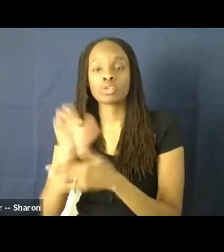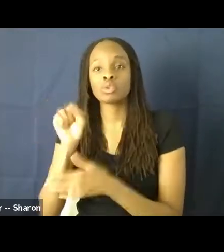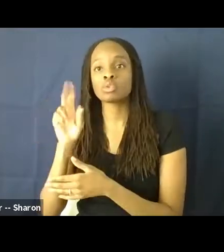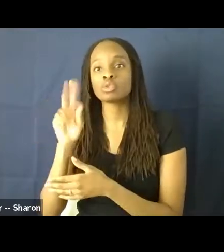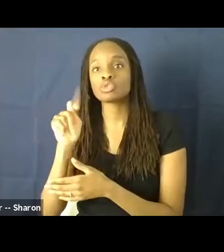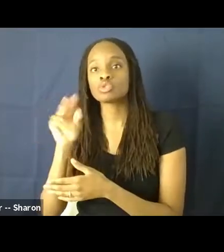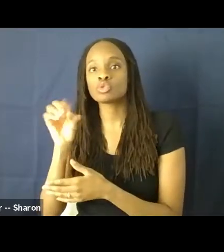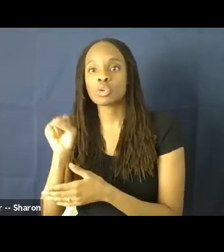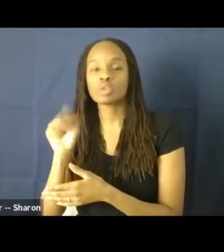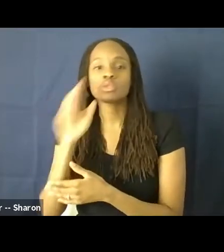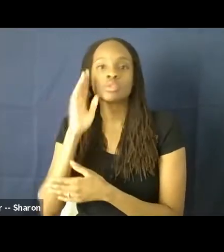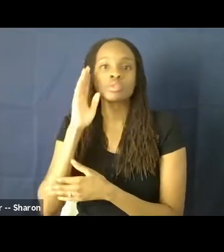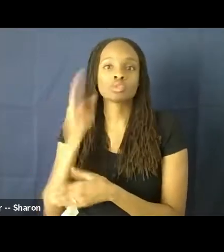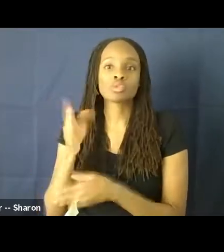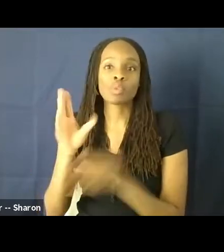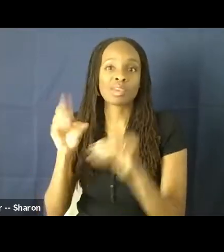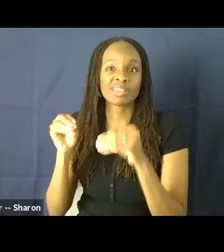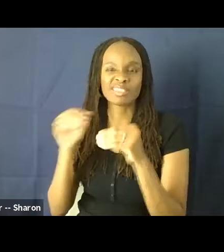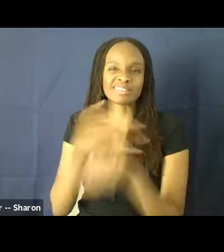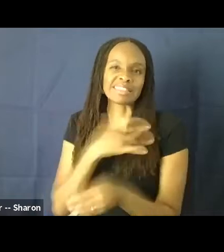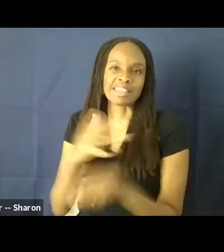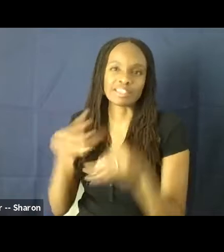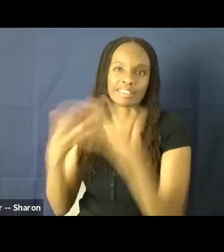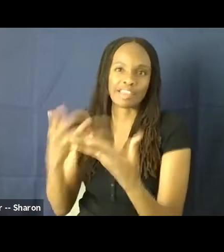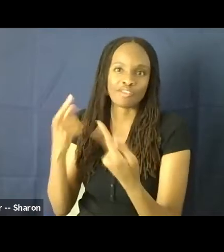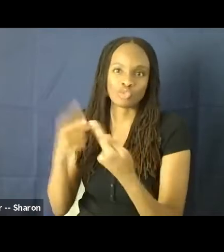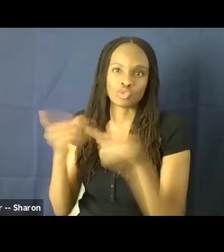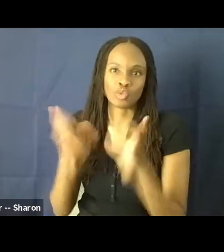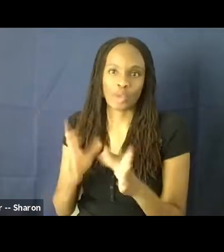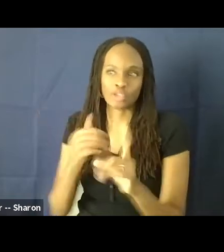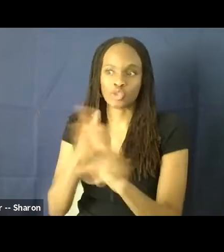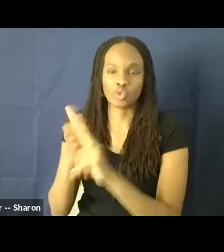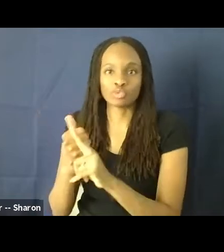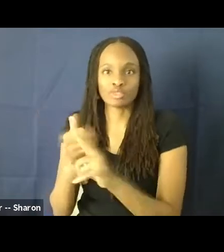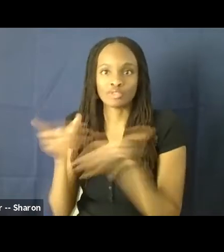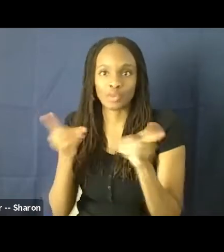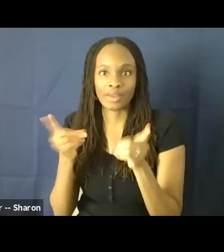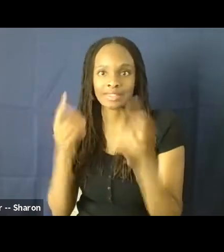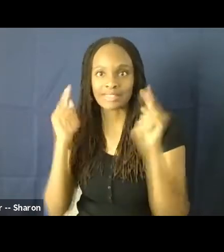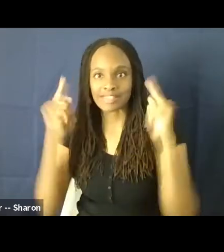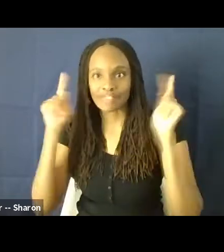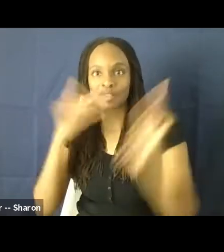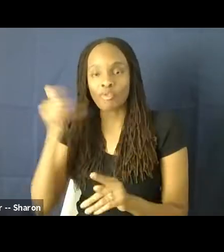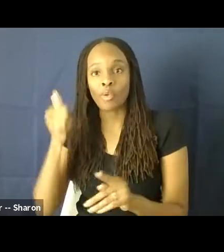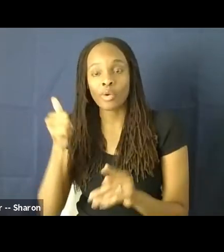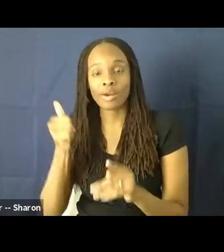them to people who have directed successful films before. And in most cases, that's white men.